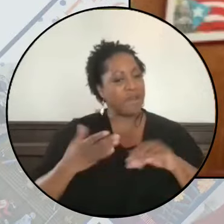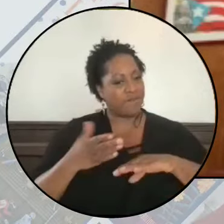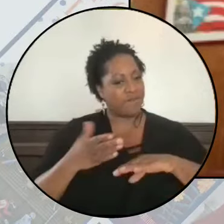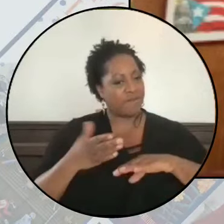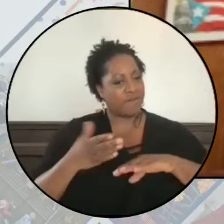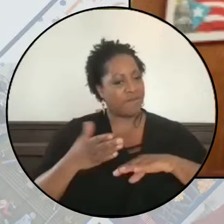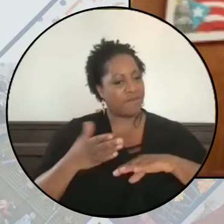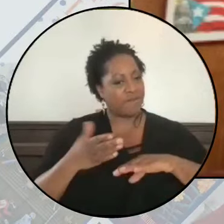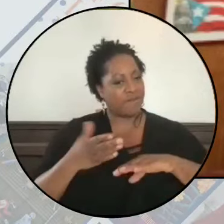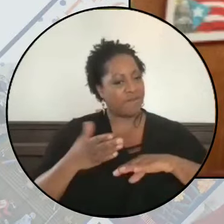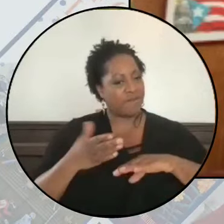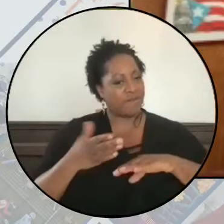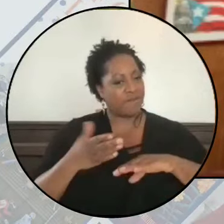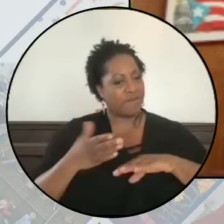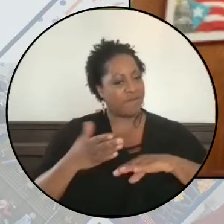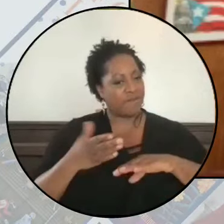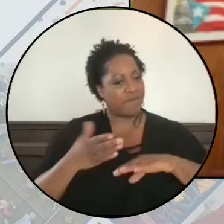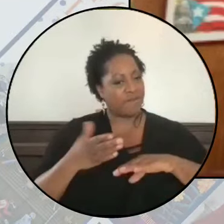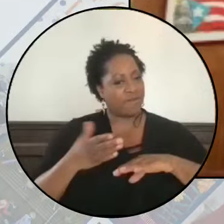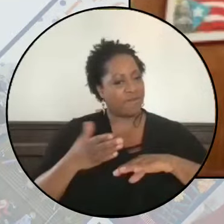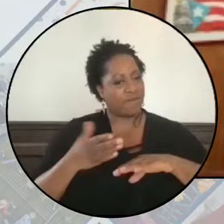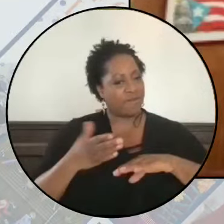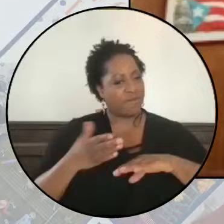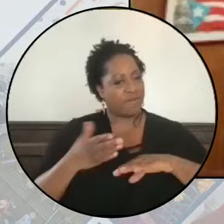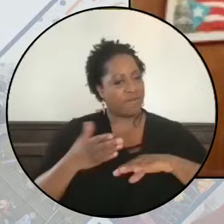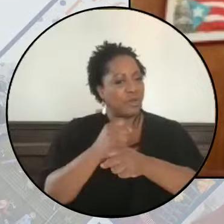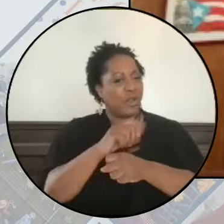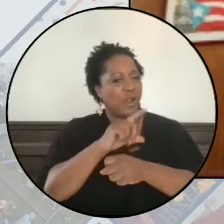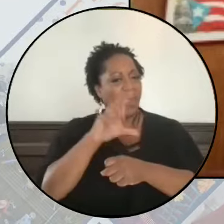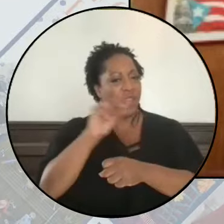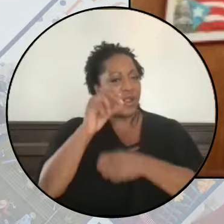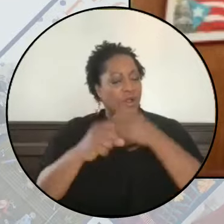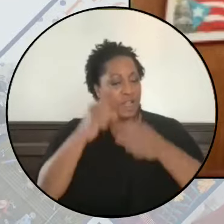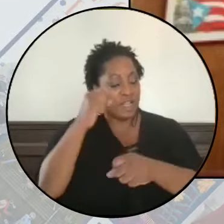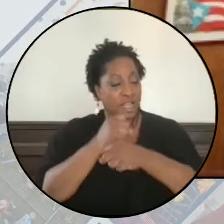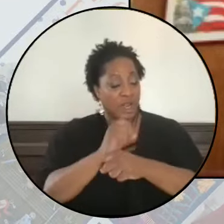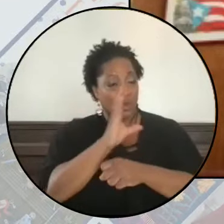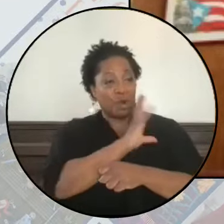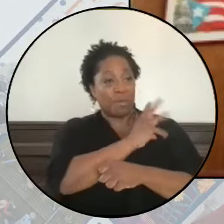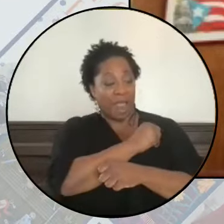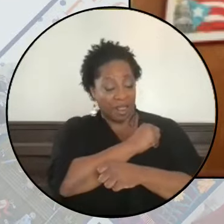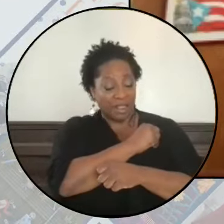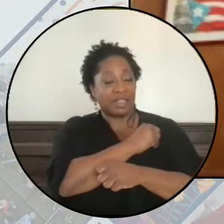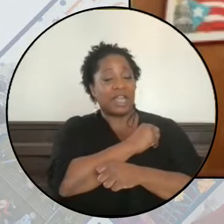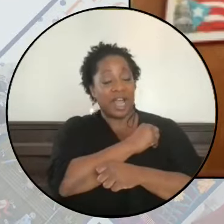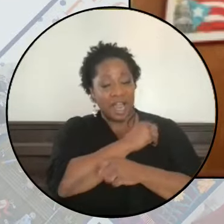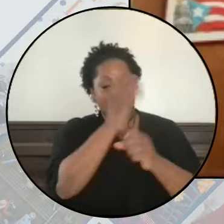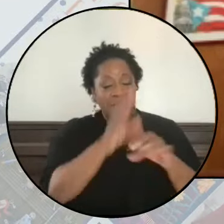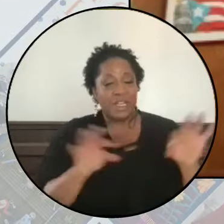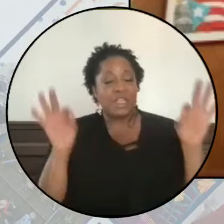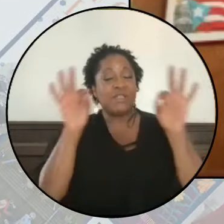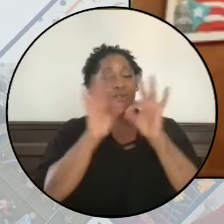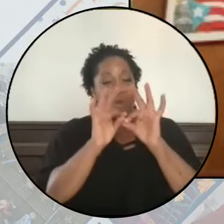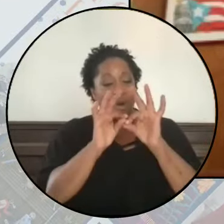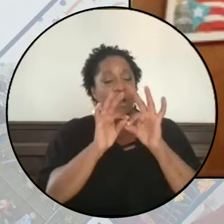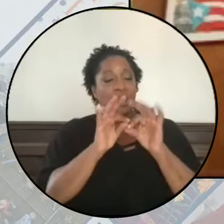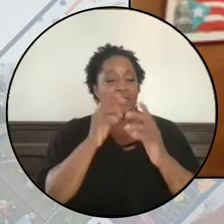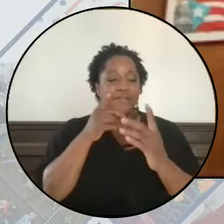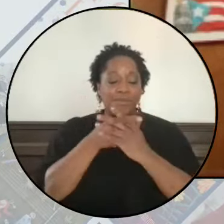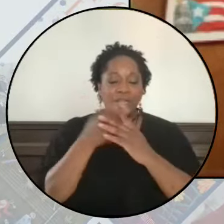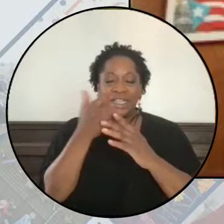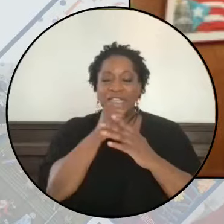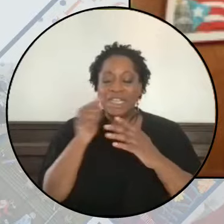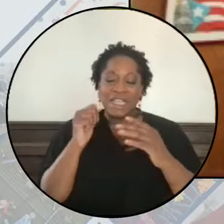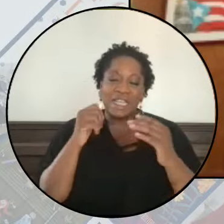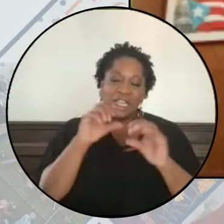right? Because we have made gains over the last few decades, where the question of Palestine is central to any social justice movement. Today